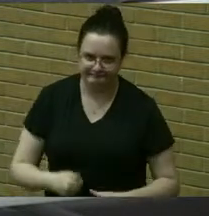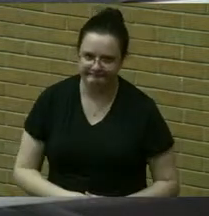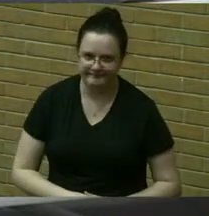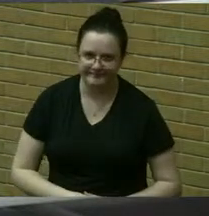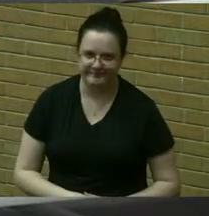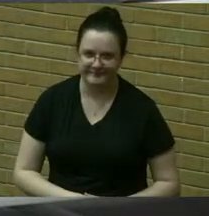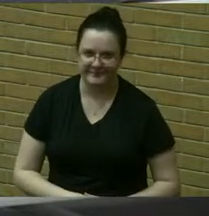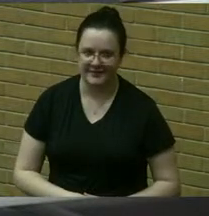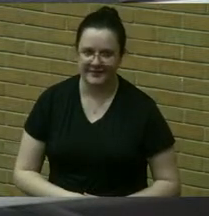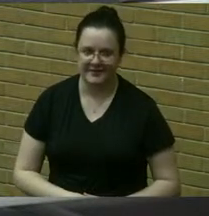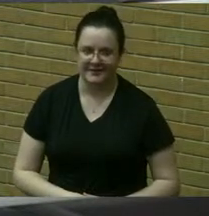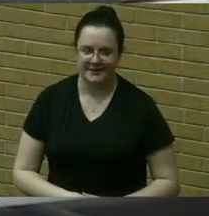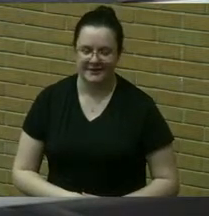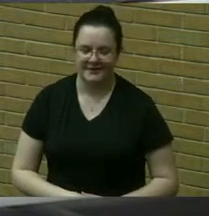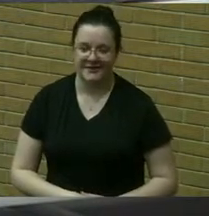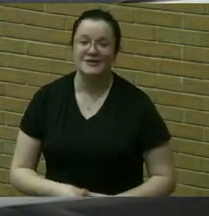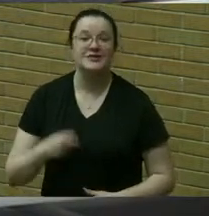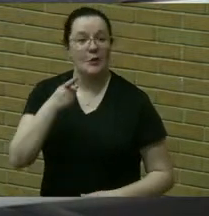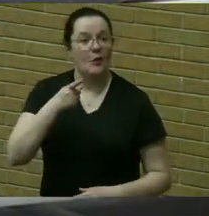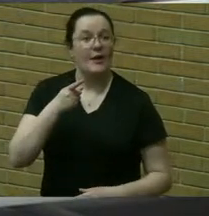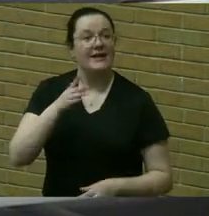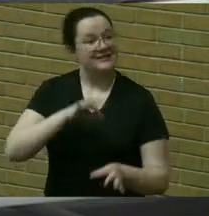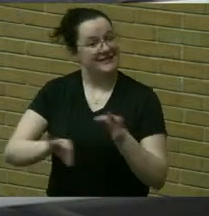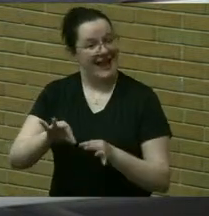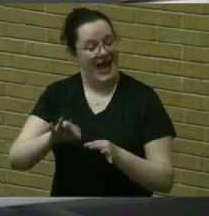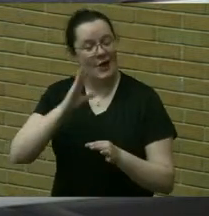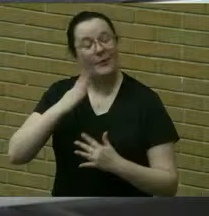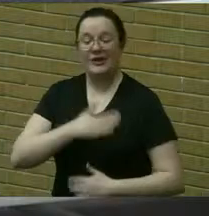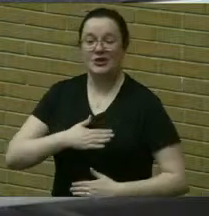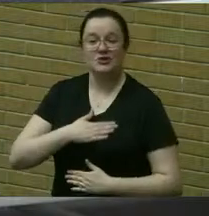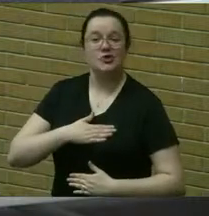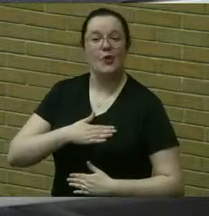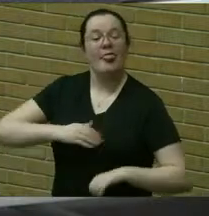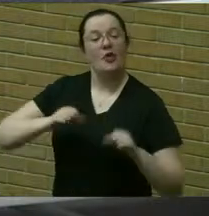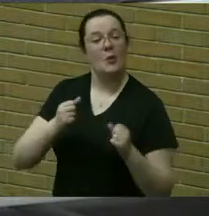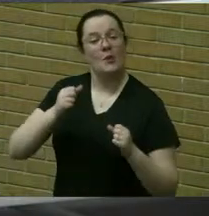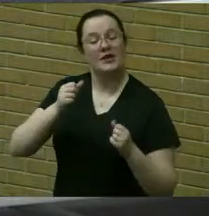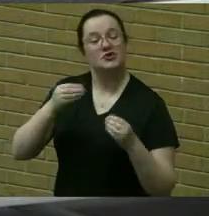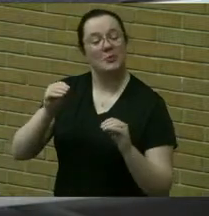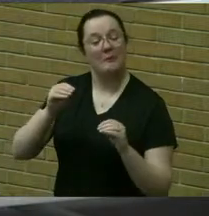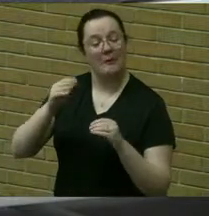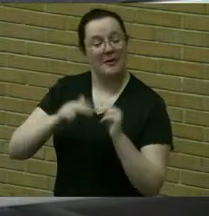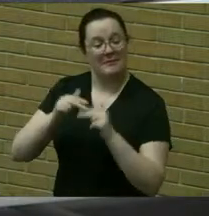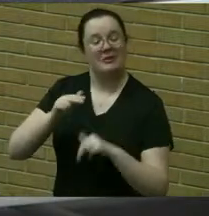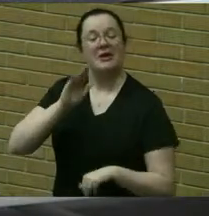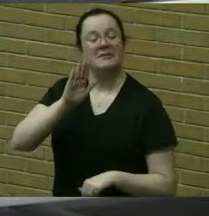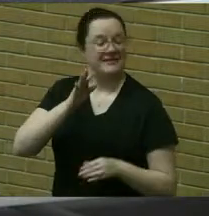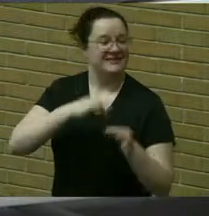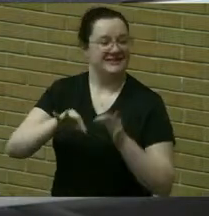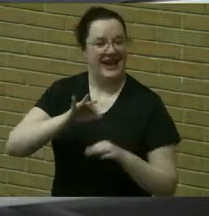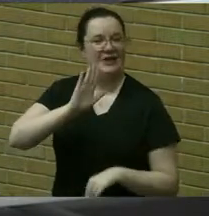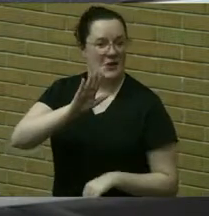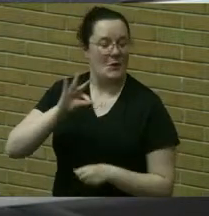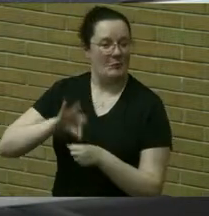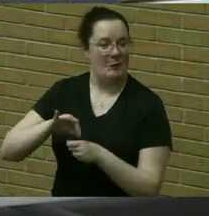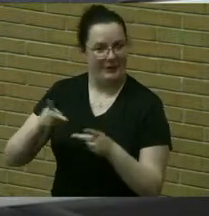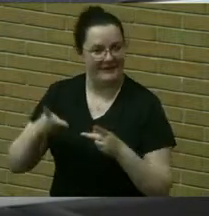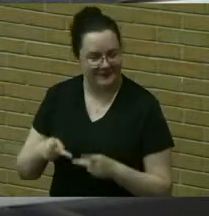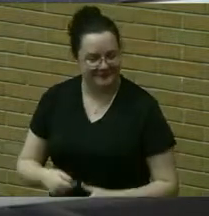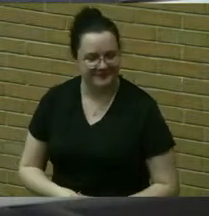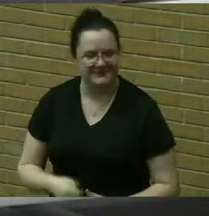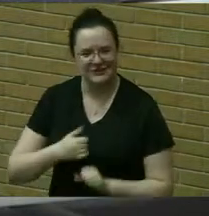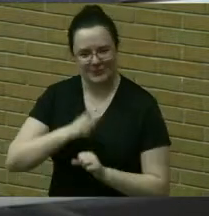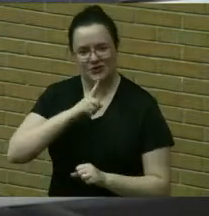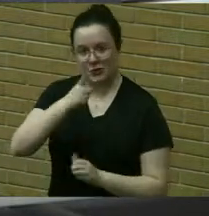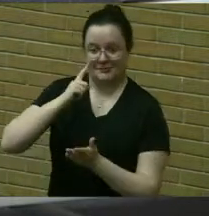you're going to be enjoying the winter market building as your new polling location so make sure you've noted that um